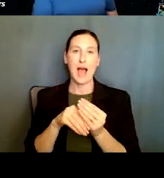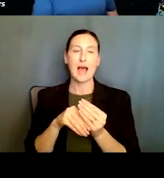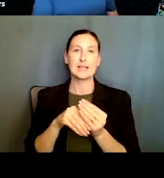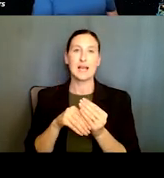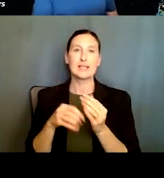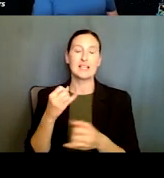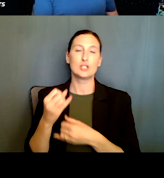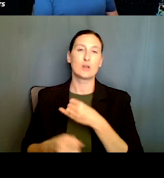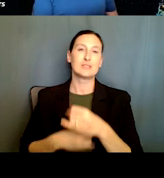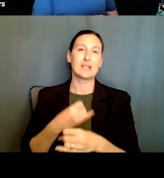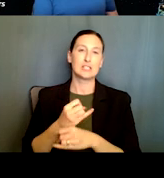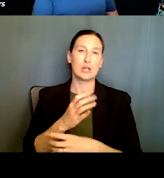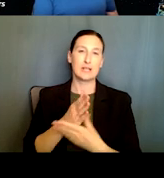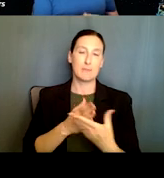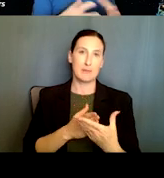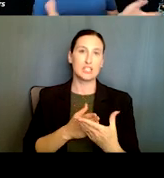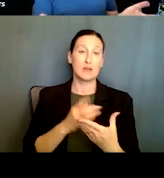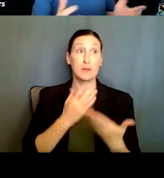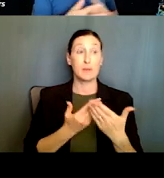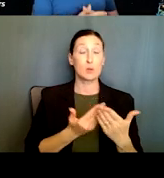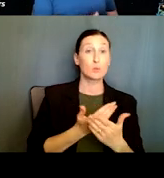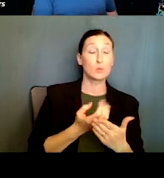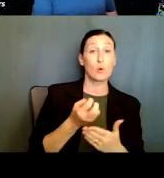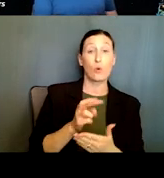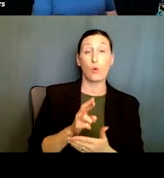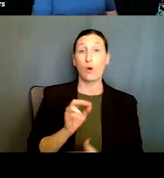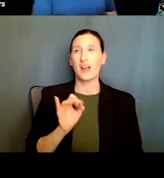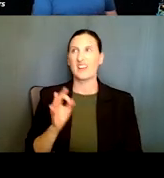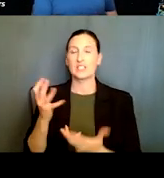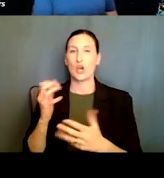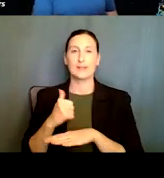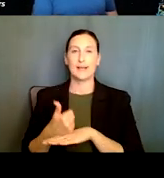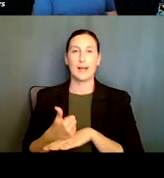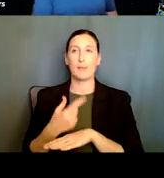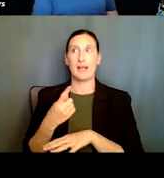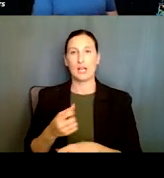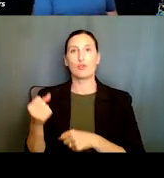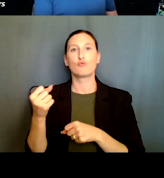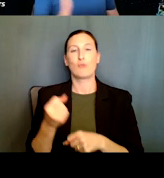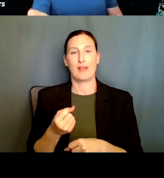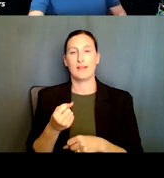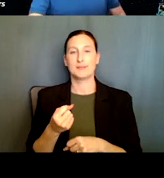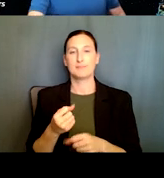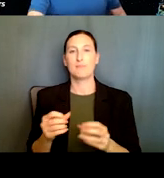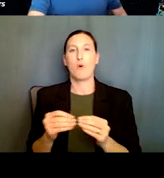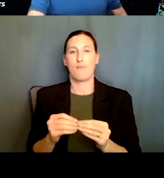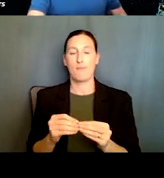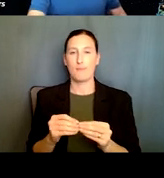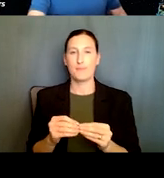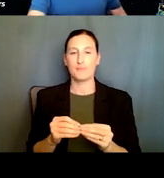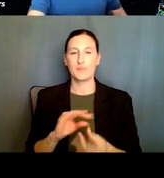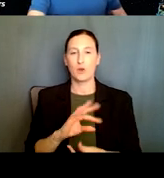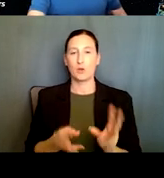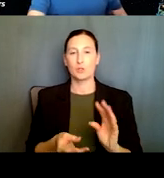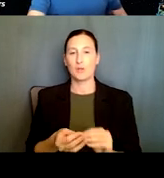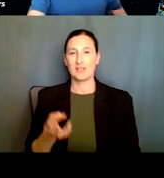dimension that can be, uh, new or if it's preexisting, could strengthen that dimension. So there are 16 countries